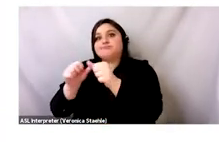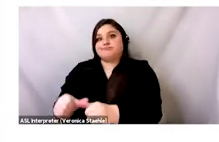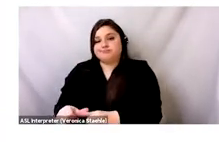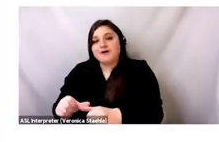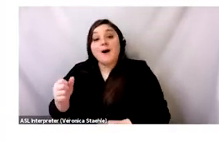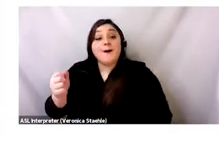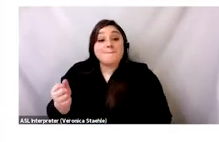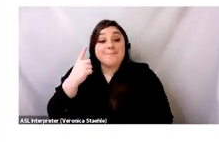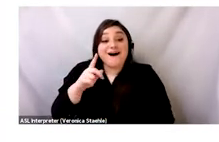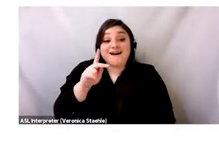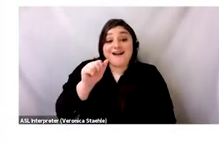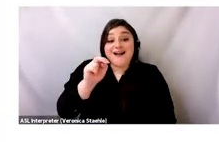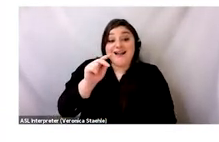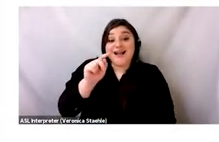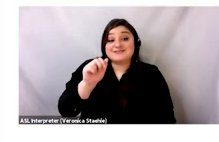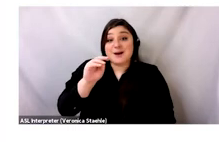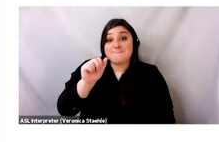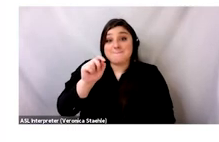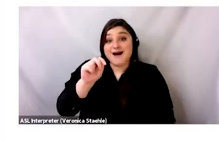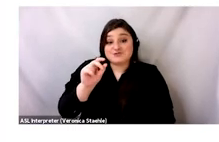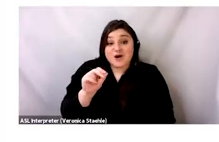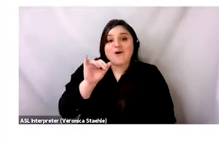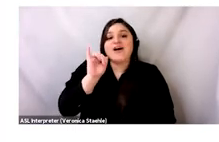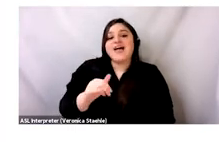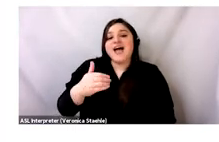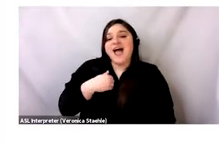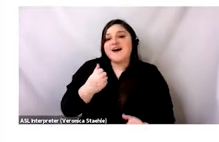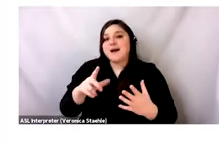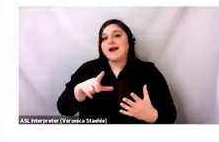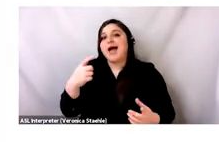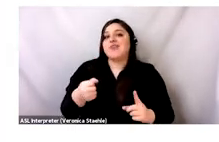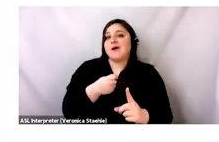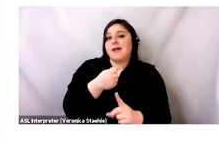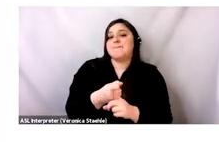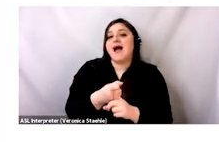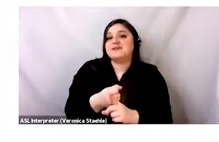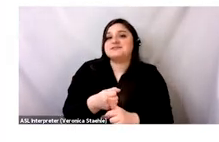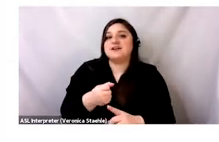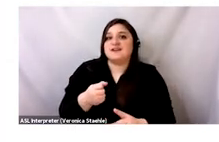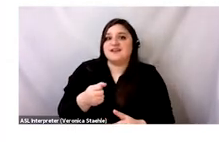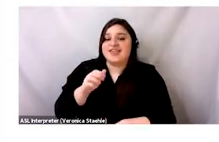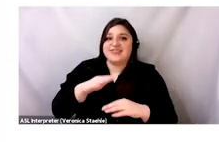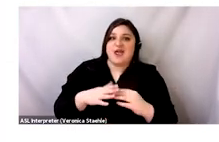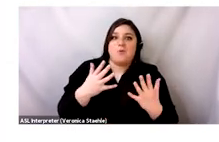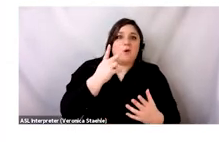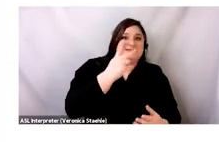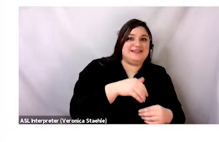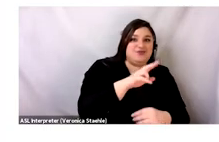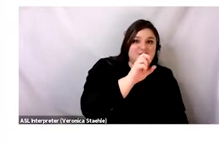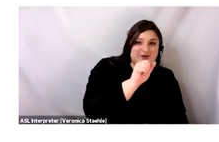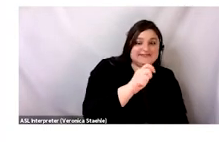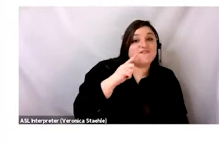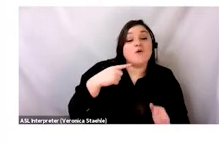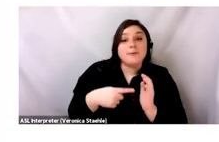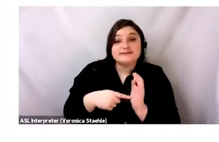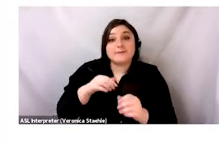for their work in this space. But Contamonto is responsible for extending the life of far more garments than any resale platform in the